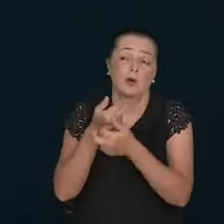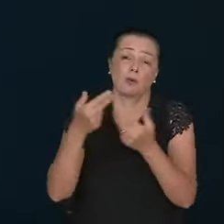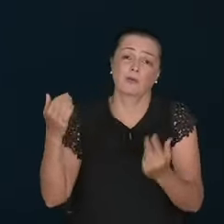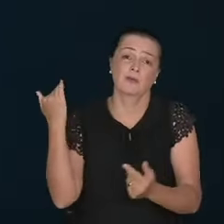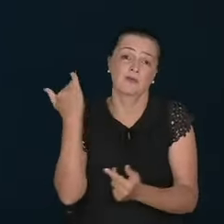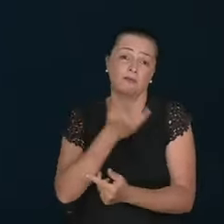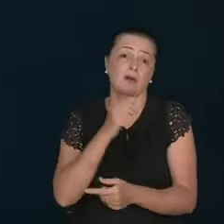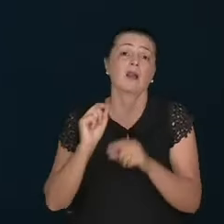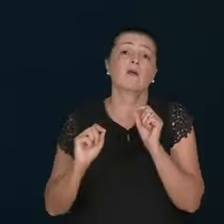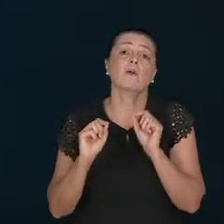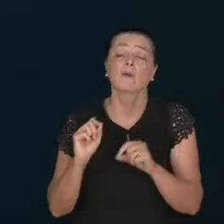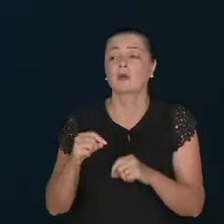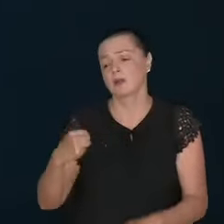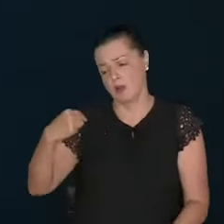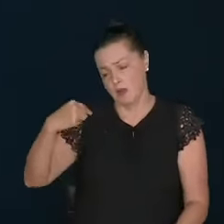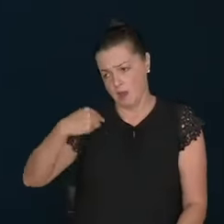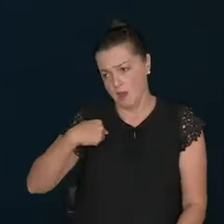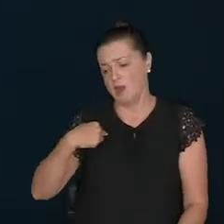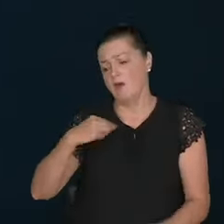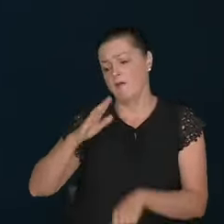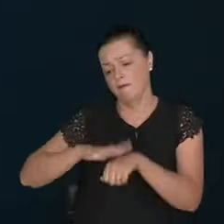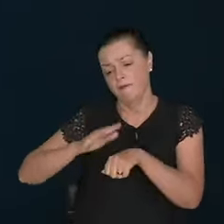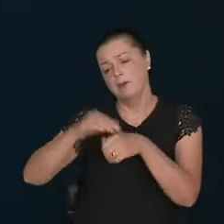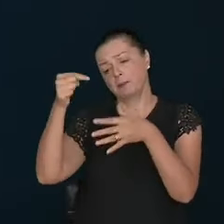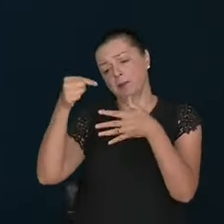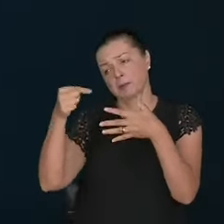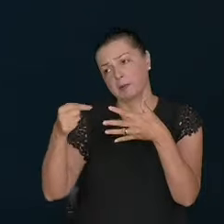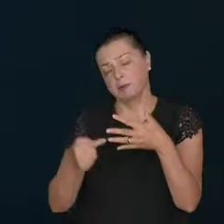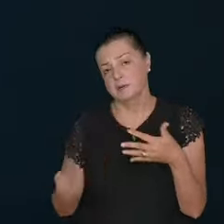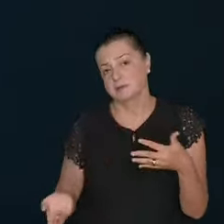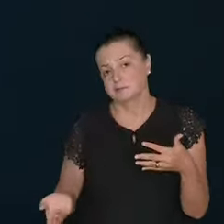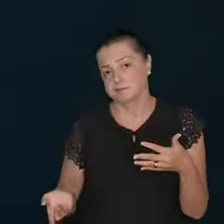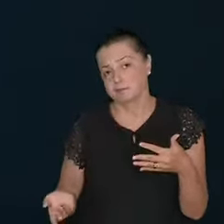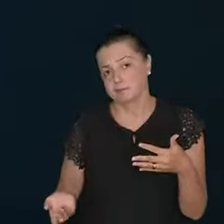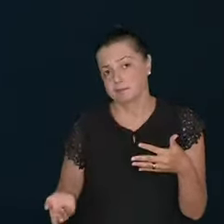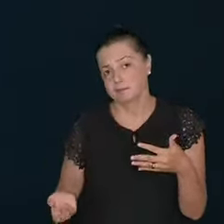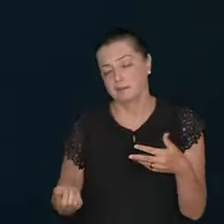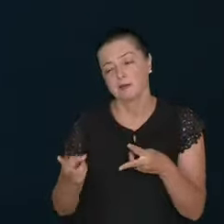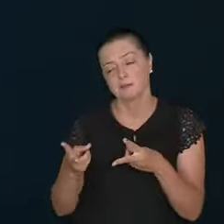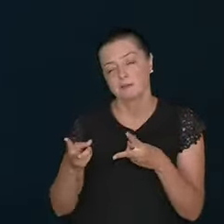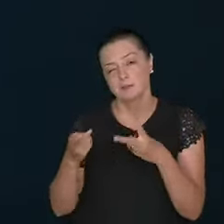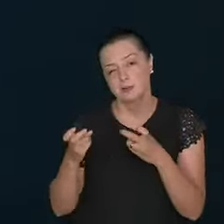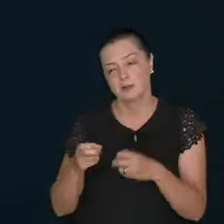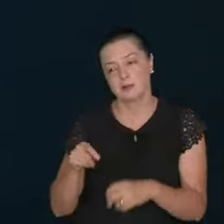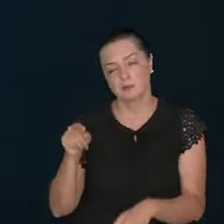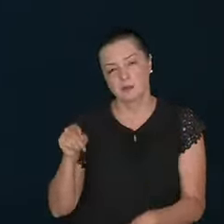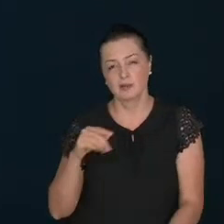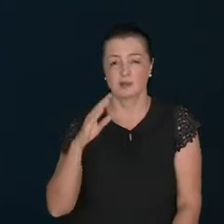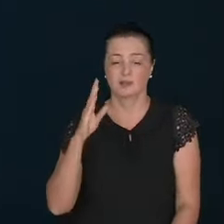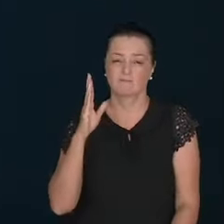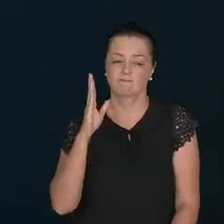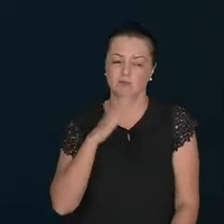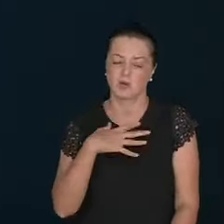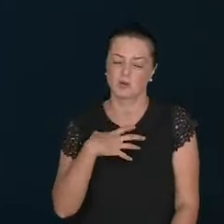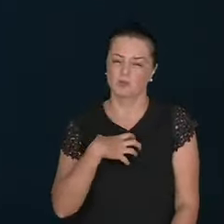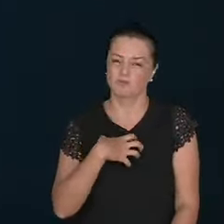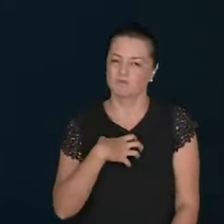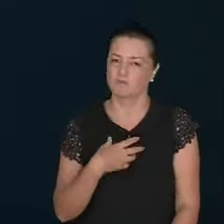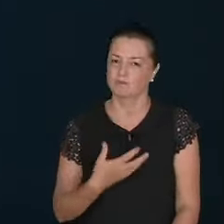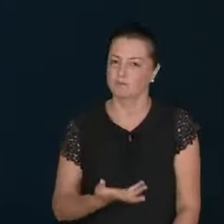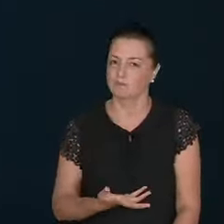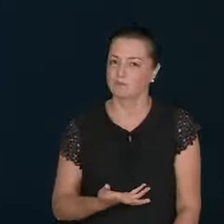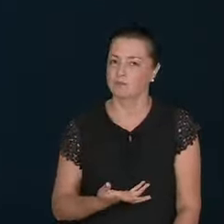first thing. They do. Is to defend. Themselves. And then. We can already see. That the person. Is really bad.